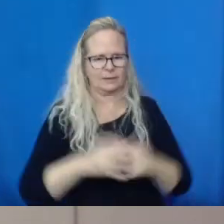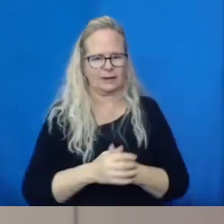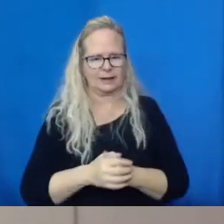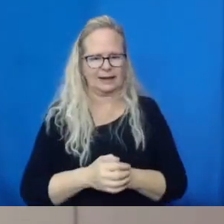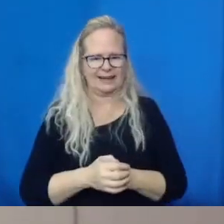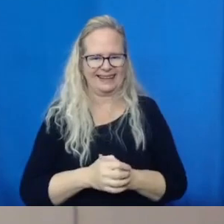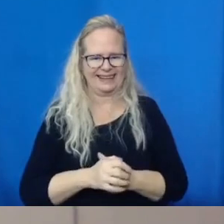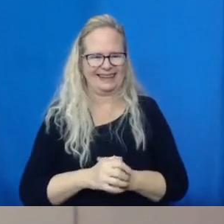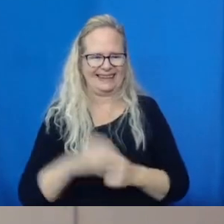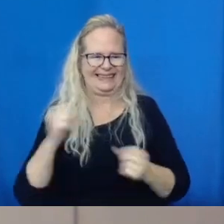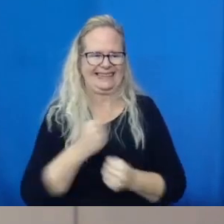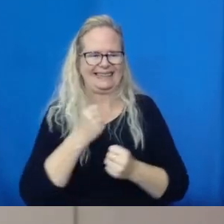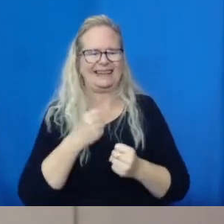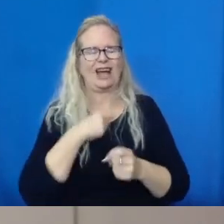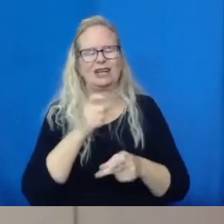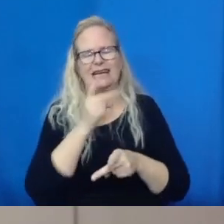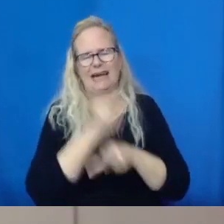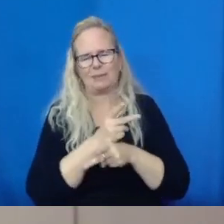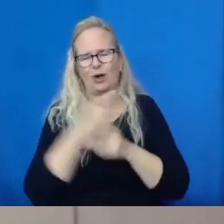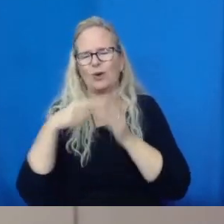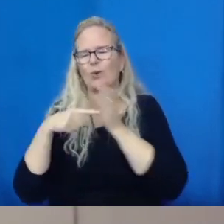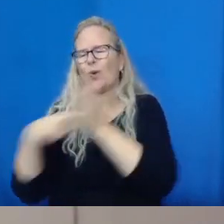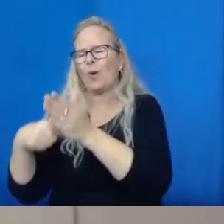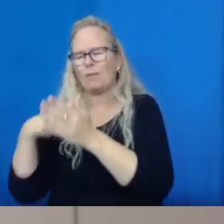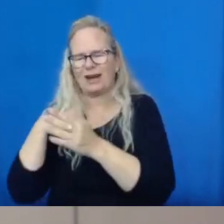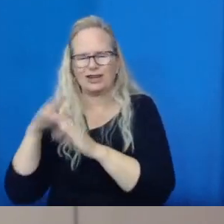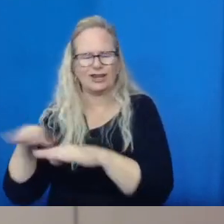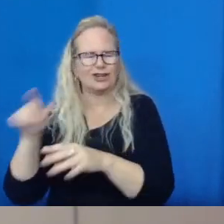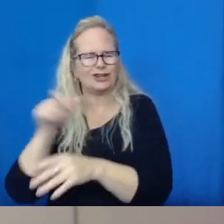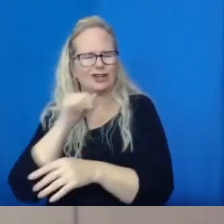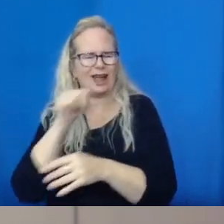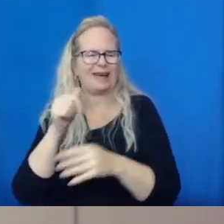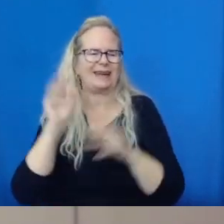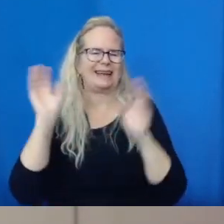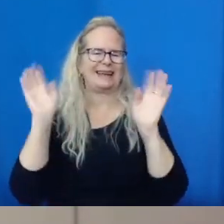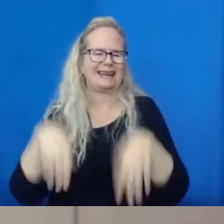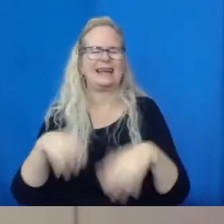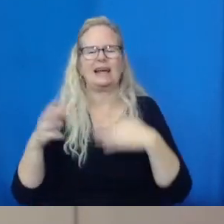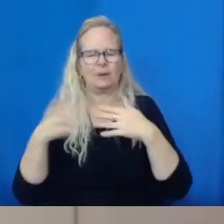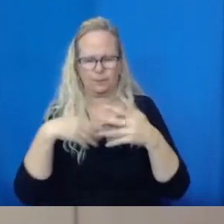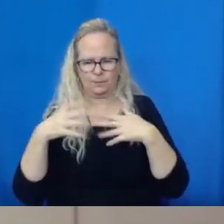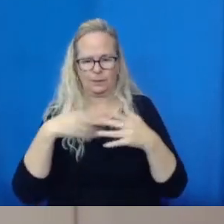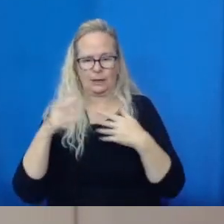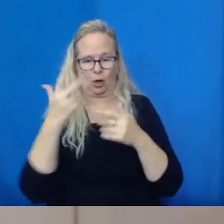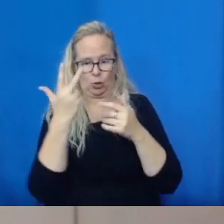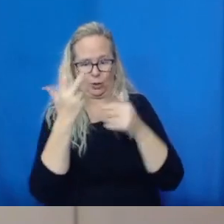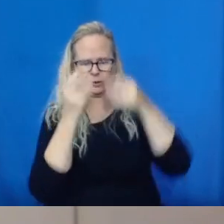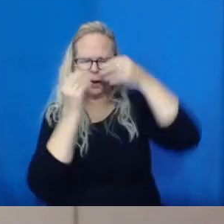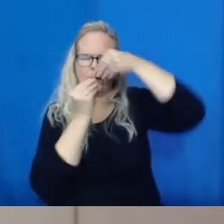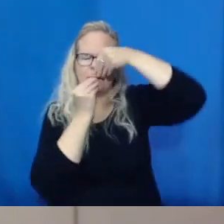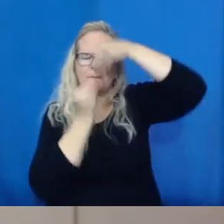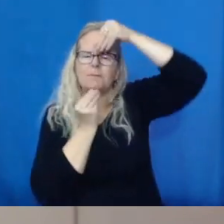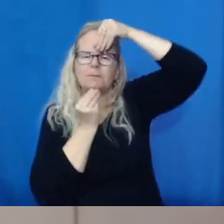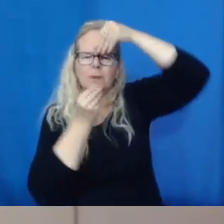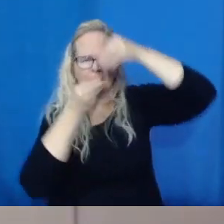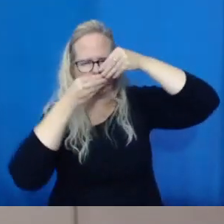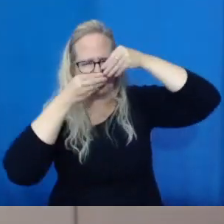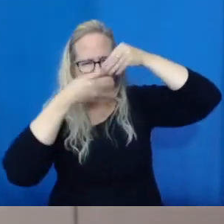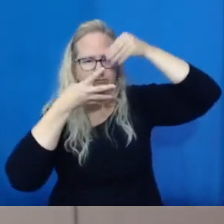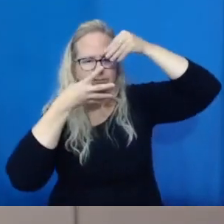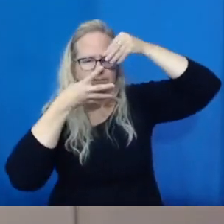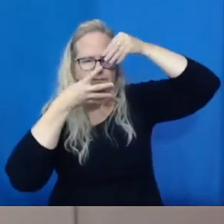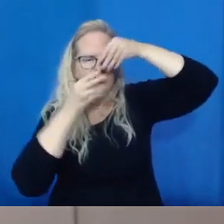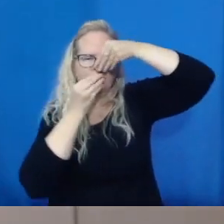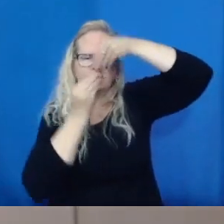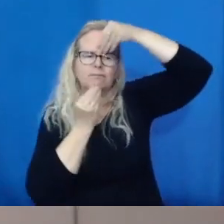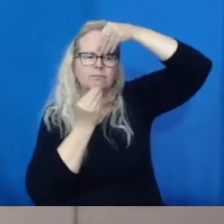the one I wear at work. I've been wearing it for almost a year now. Very comfortable. You kind of push in the sides a little bit and it cups